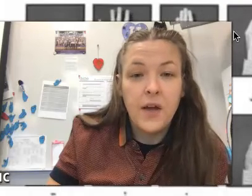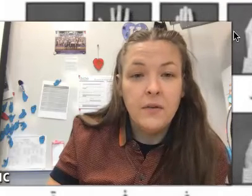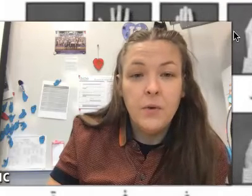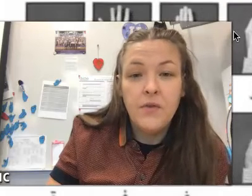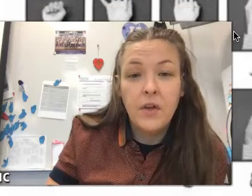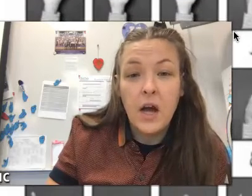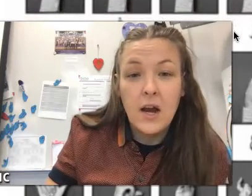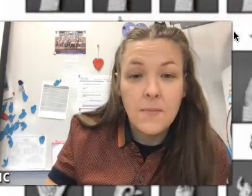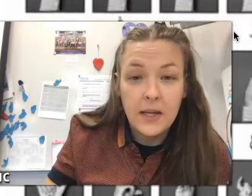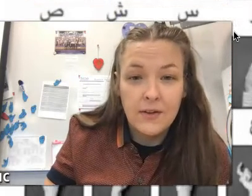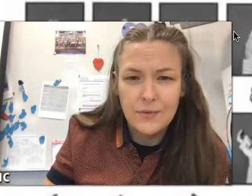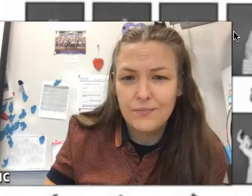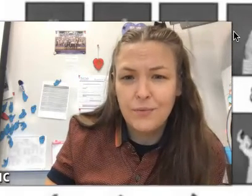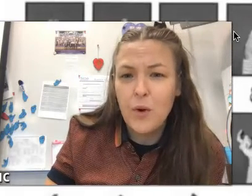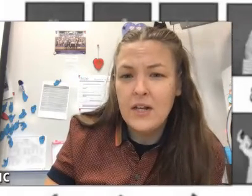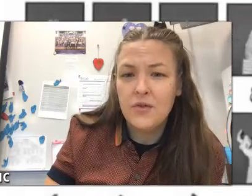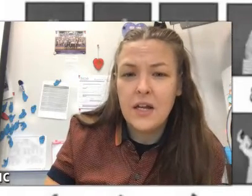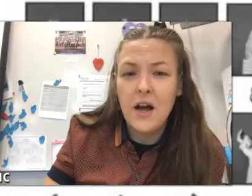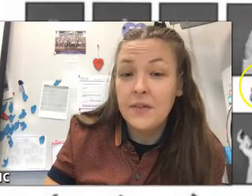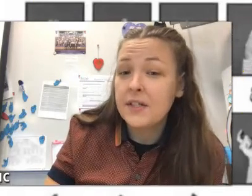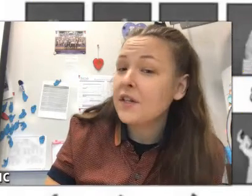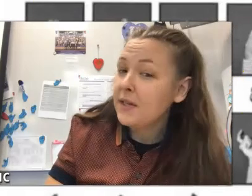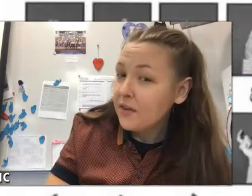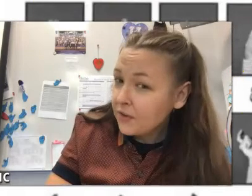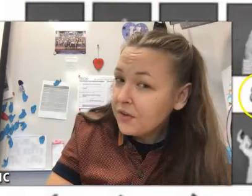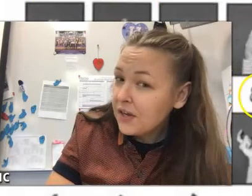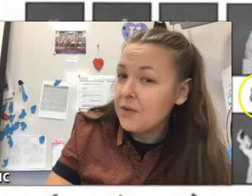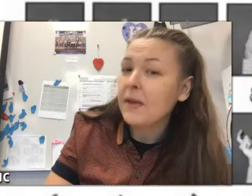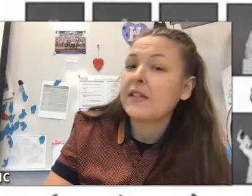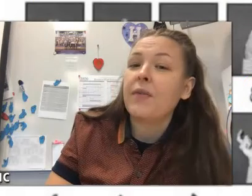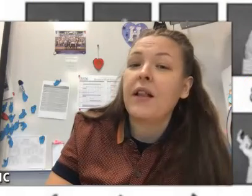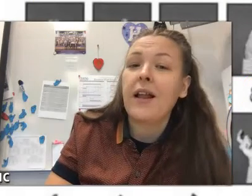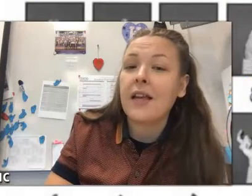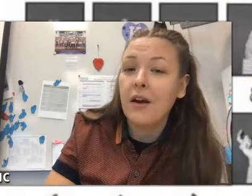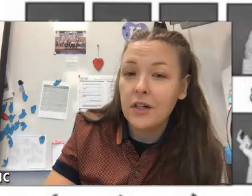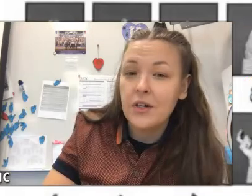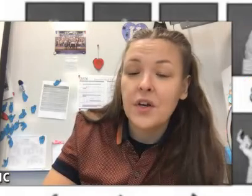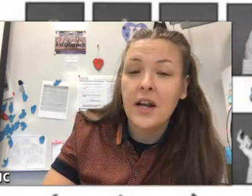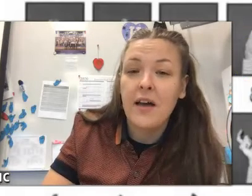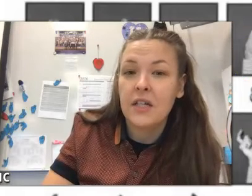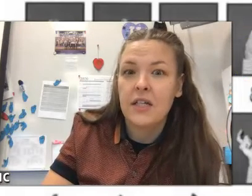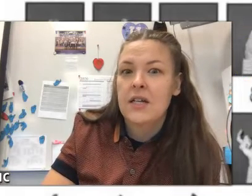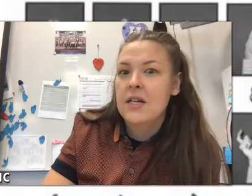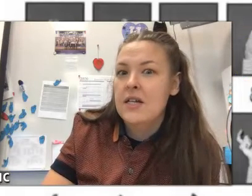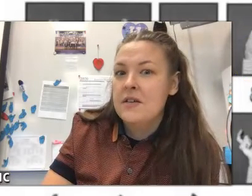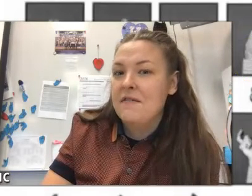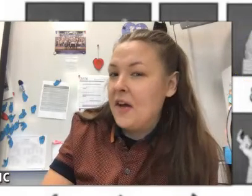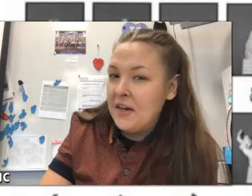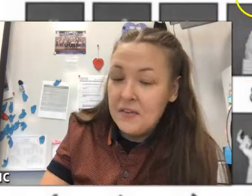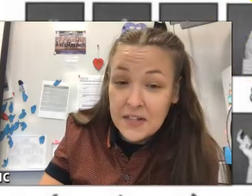that's fine. We've even got Arabic here. That's quite interesting. Obviously, it's going to be difficult. If you pick something that has characters, you're going to have to